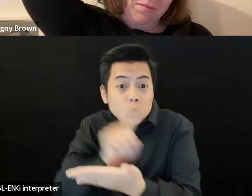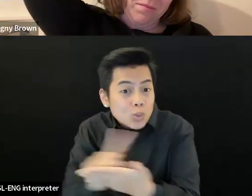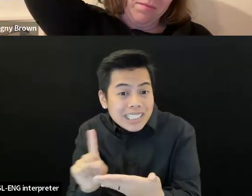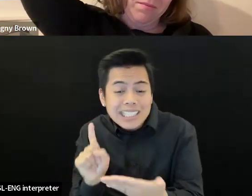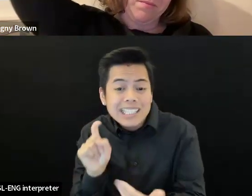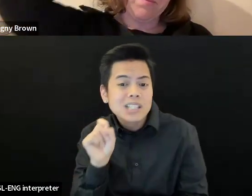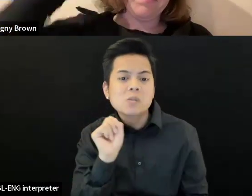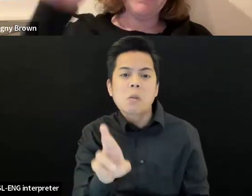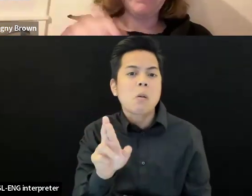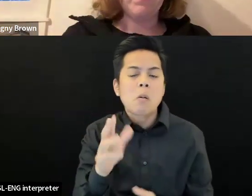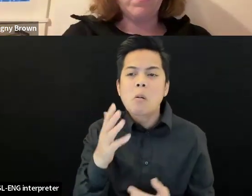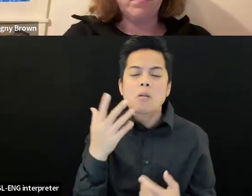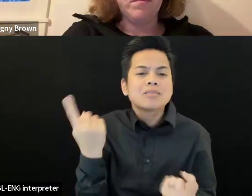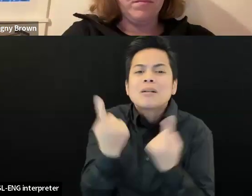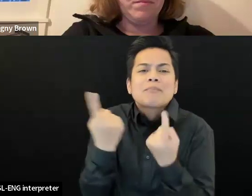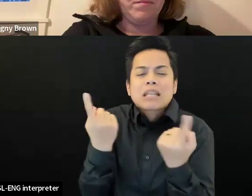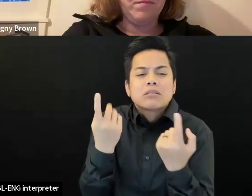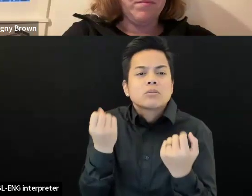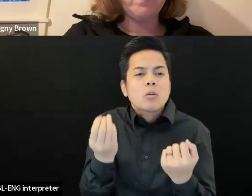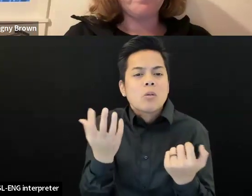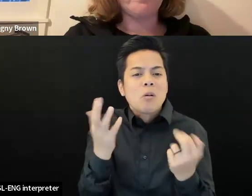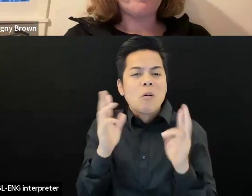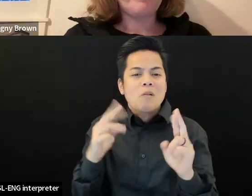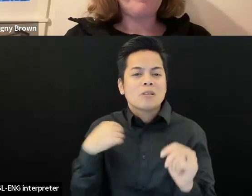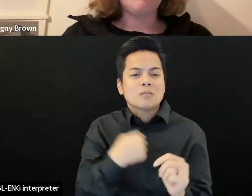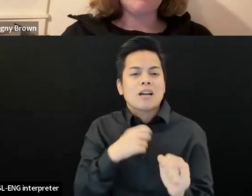our sort of hub approach to what we want this center to be.